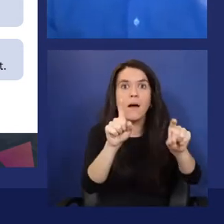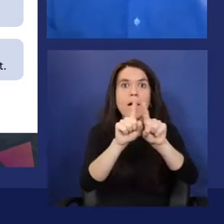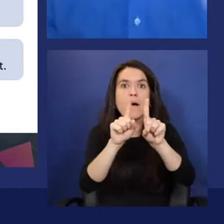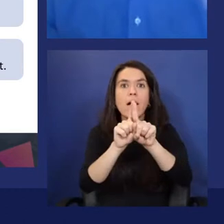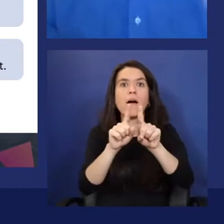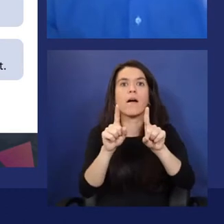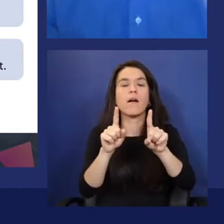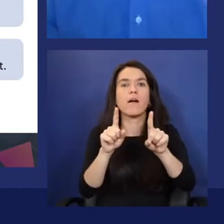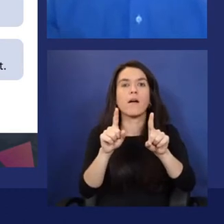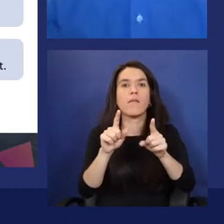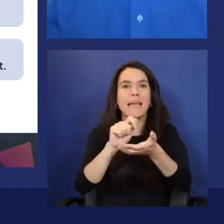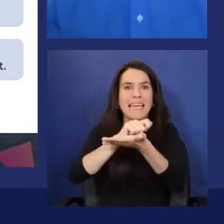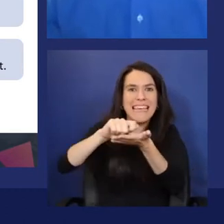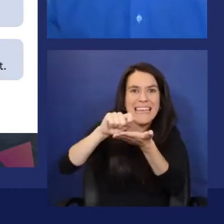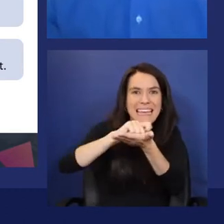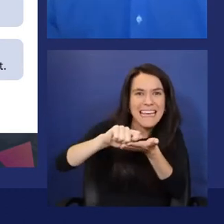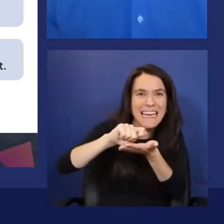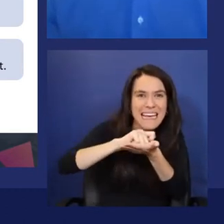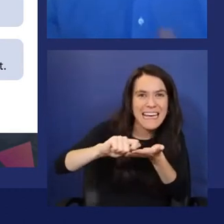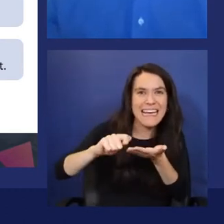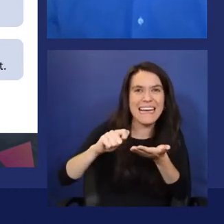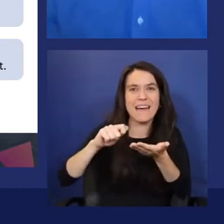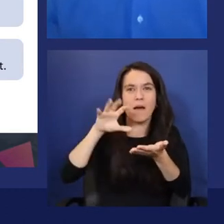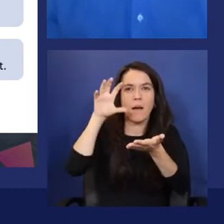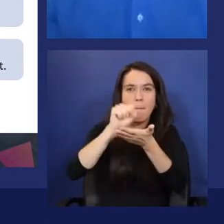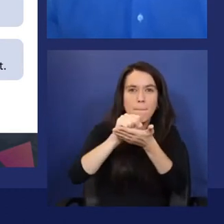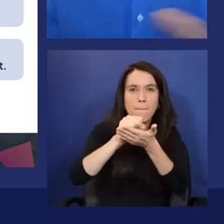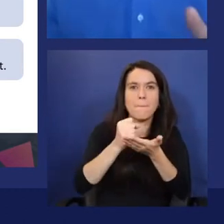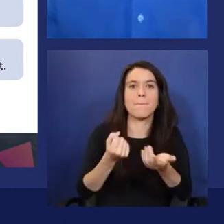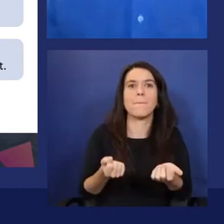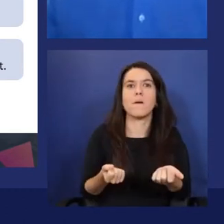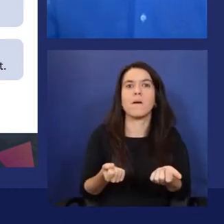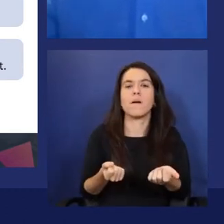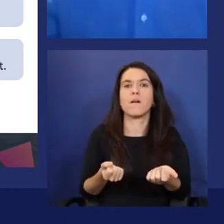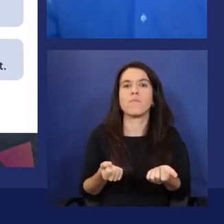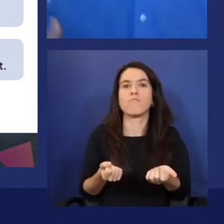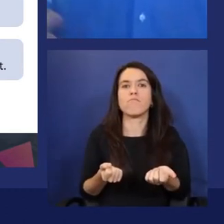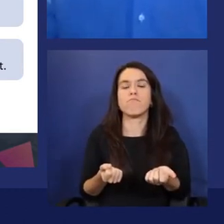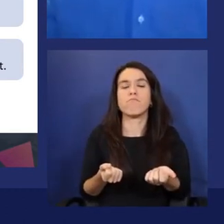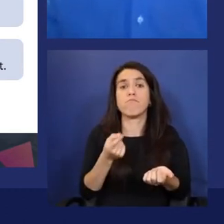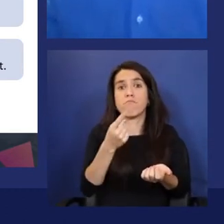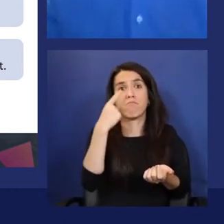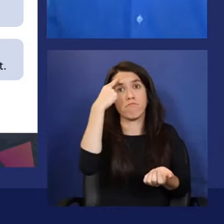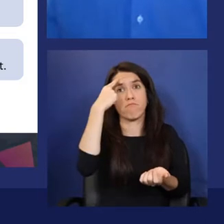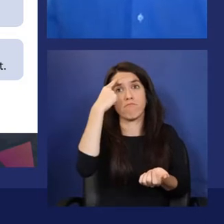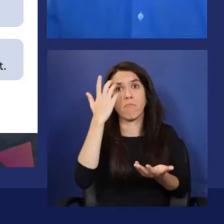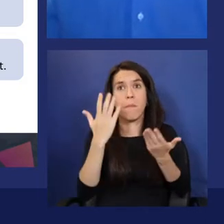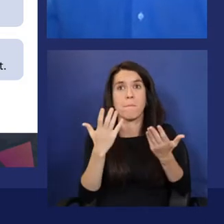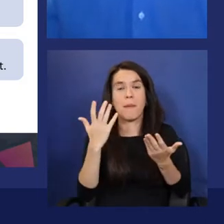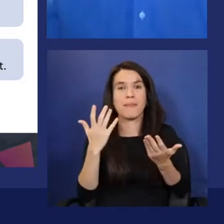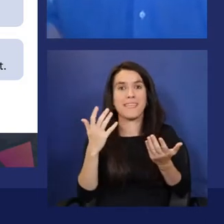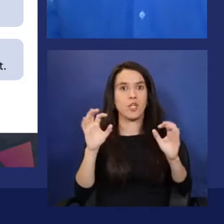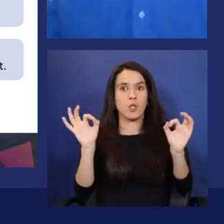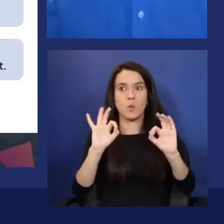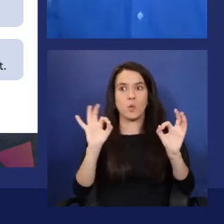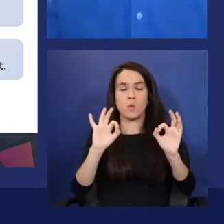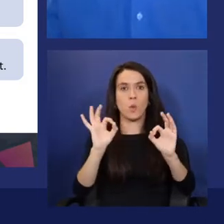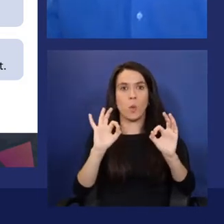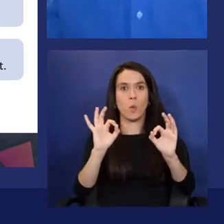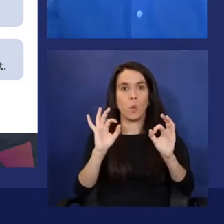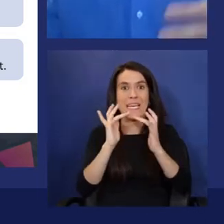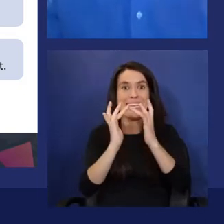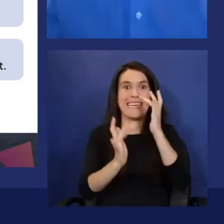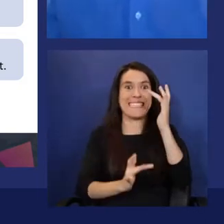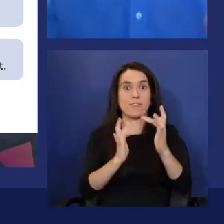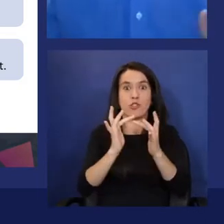recognition. And as you can imagine, being sort of a serverless platform, all these models,